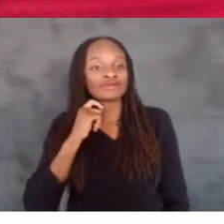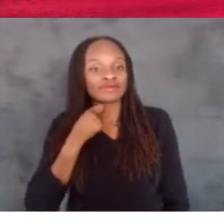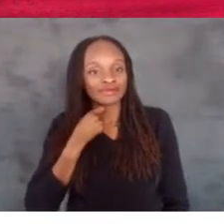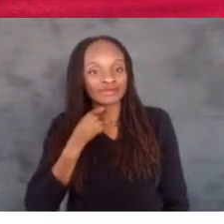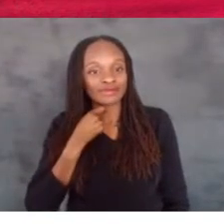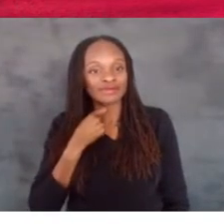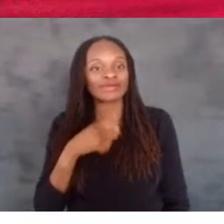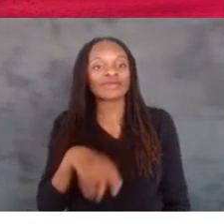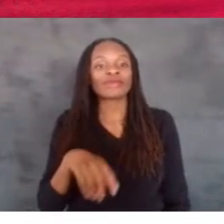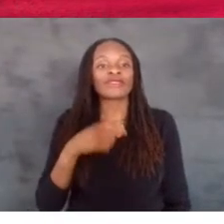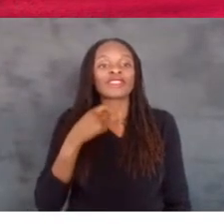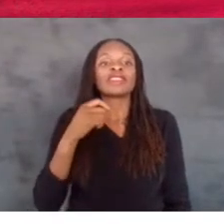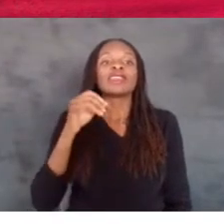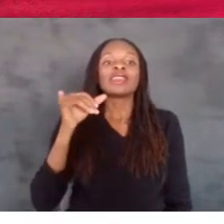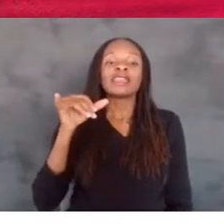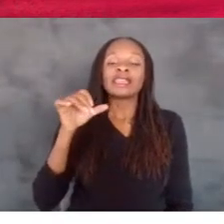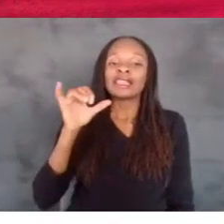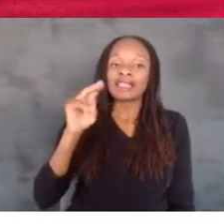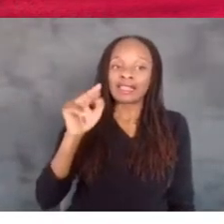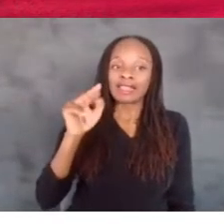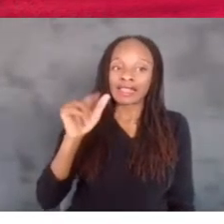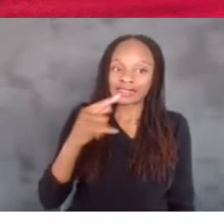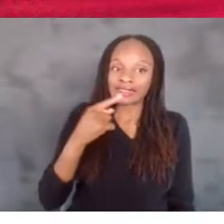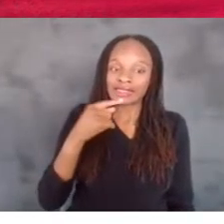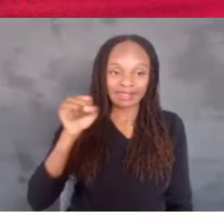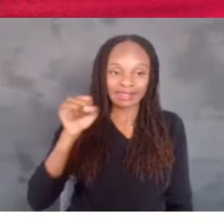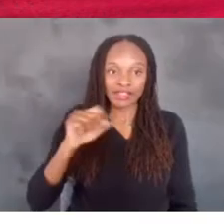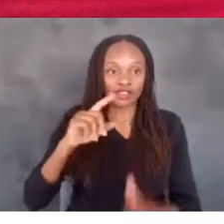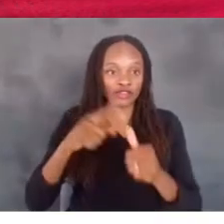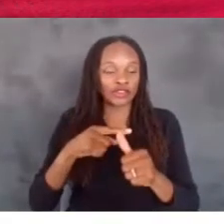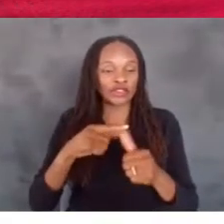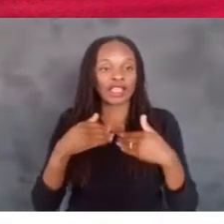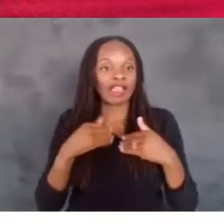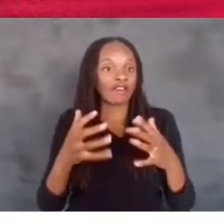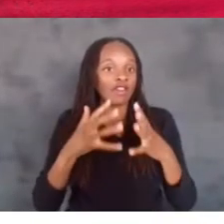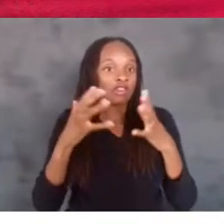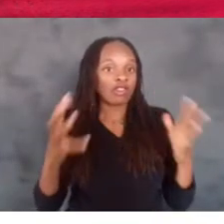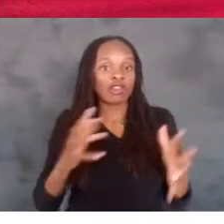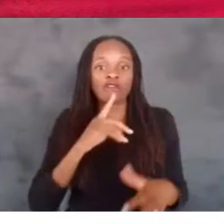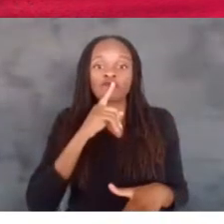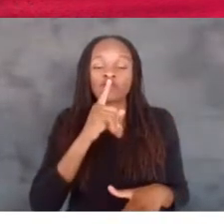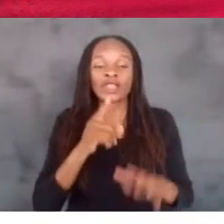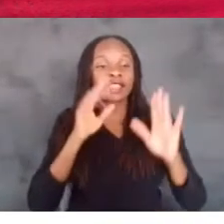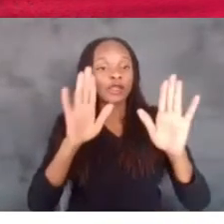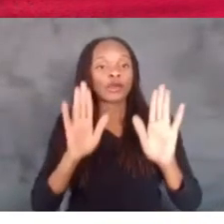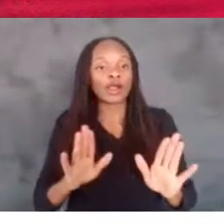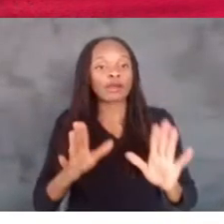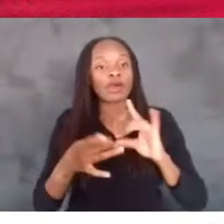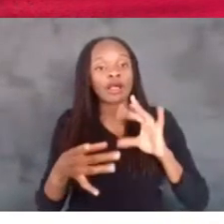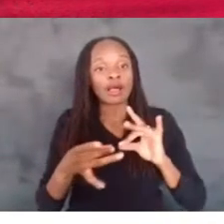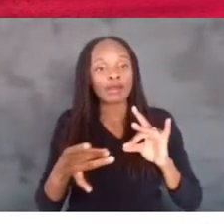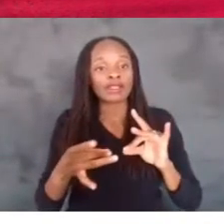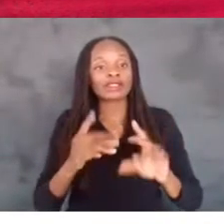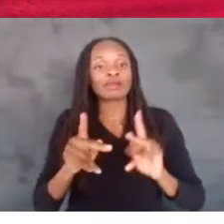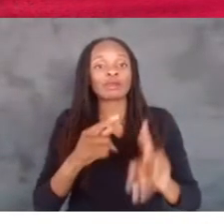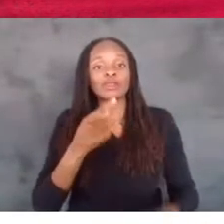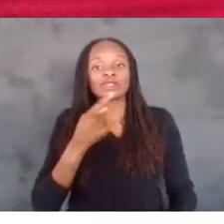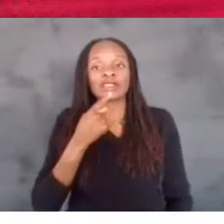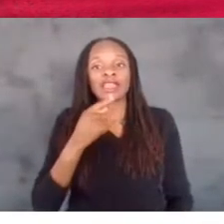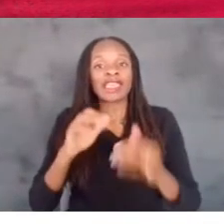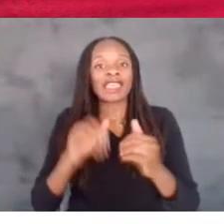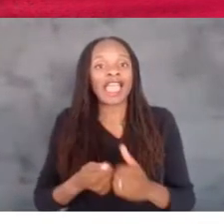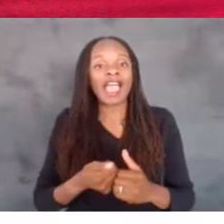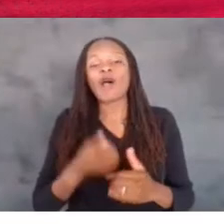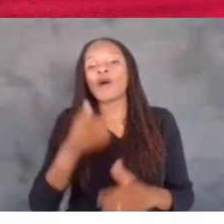We do. And first and foremost, there's been a lot of really incredible comments, people saying how funny